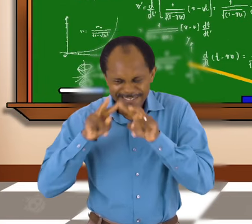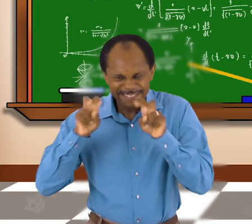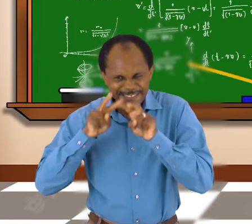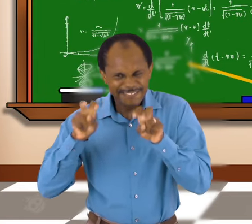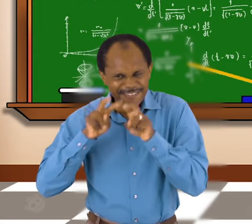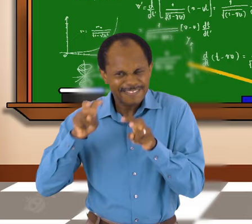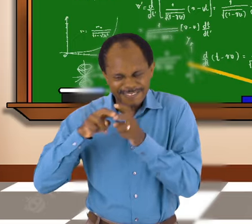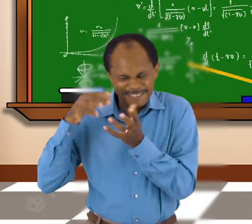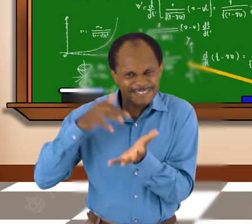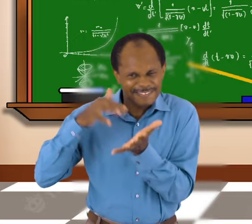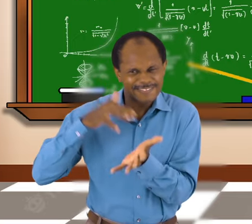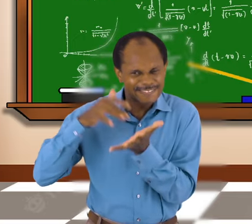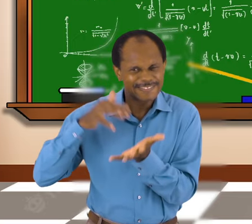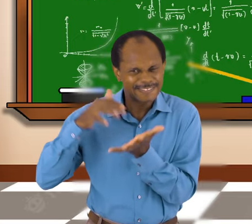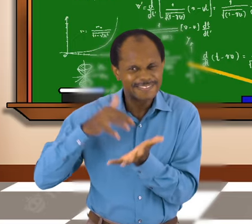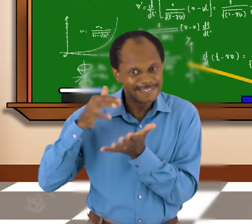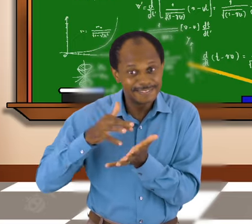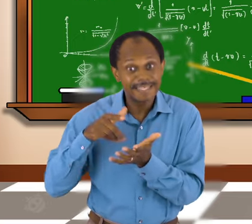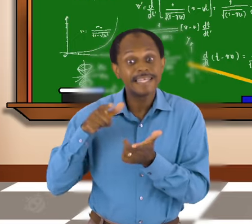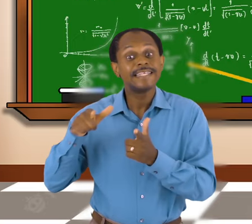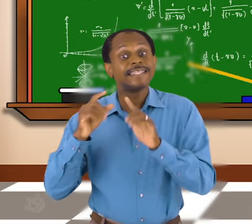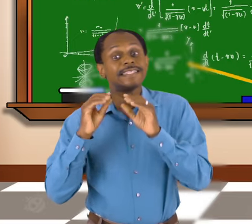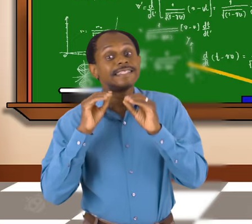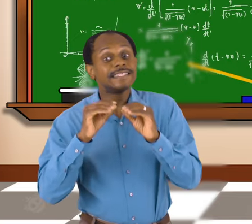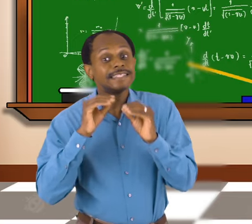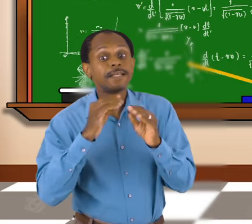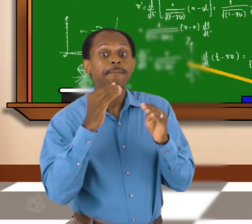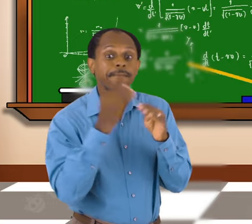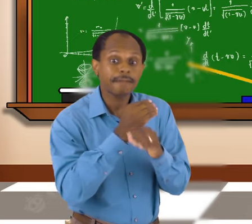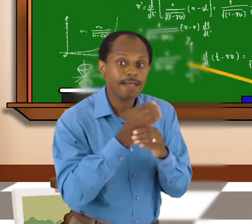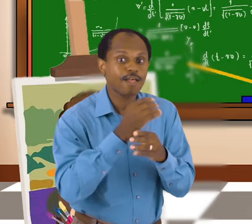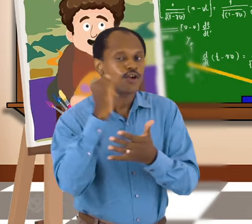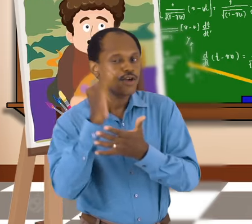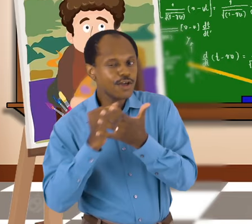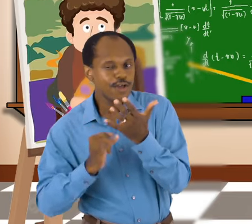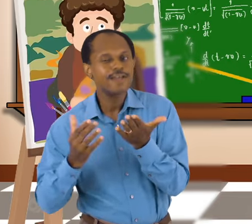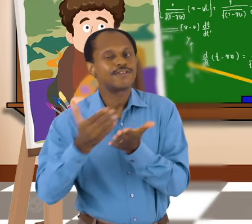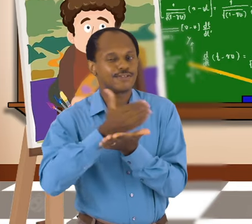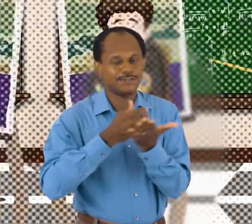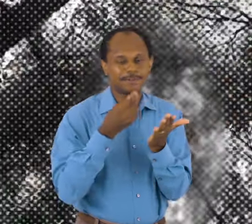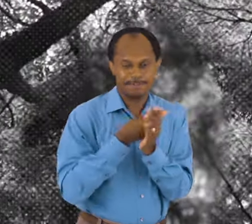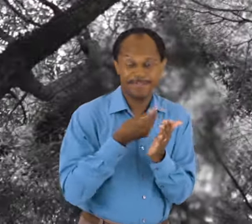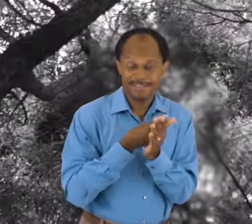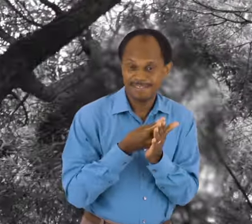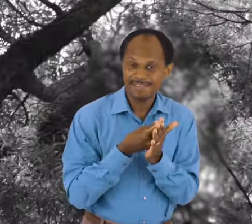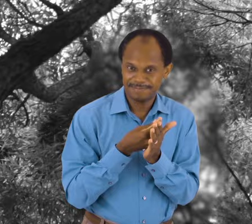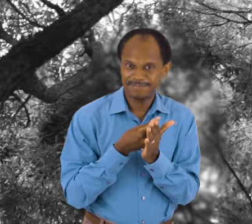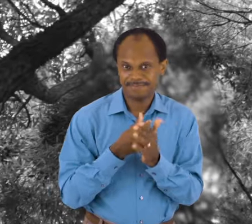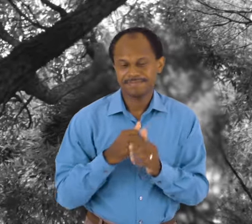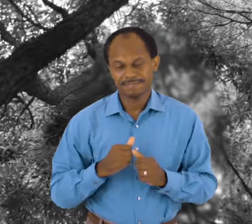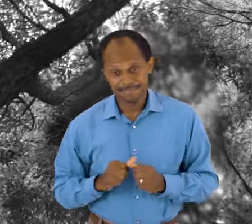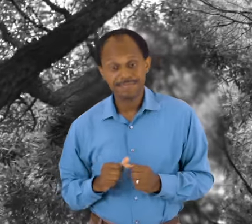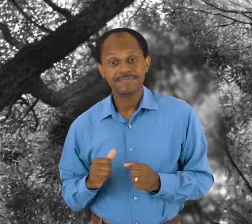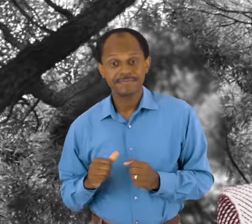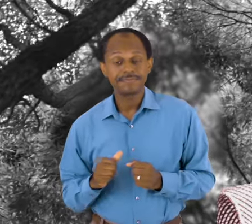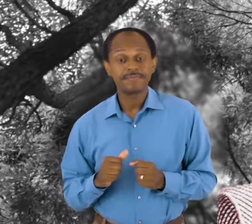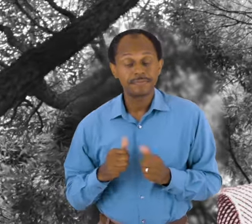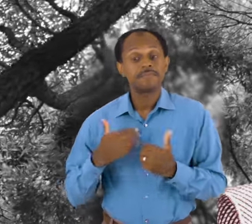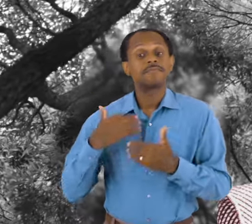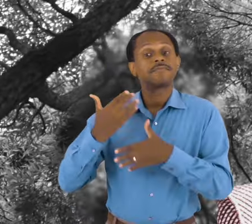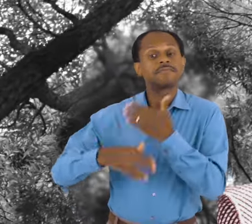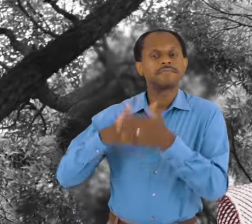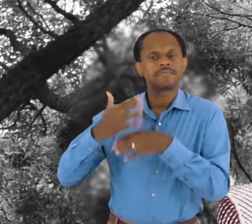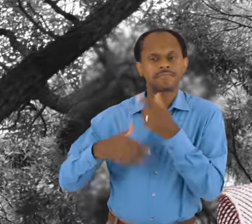mathematics and supported himself by teaching mathematics and even art. Galileo became